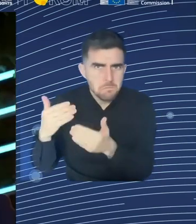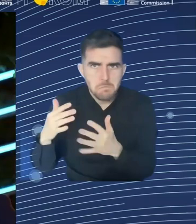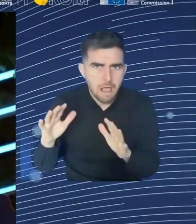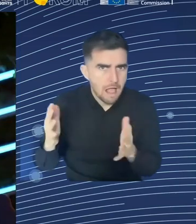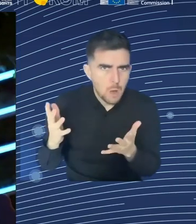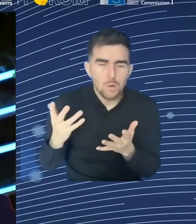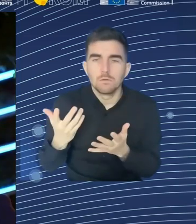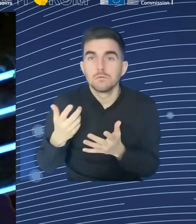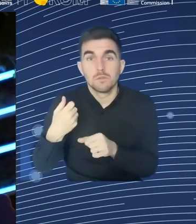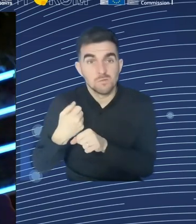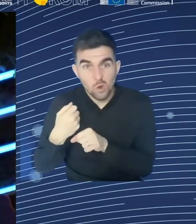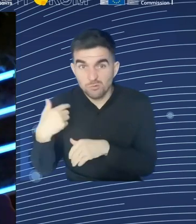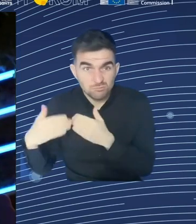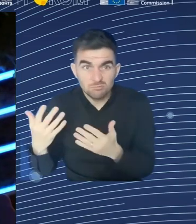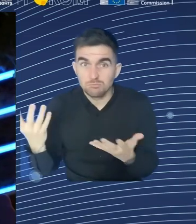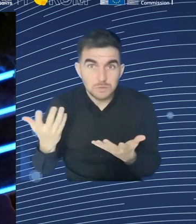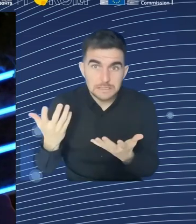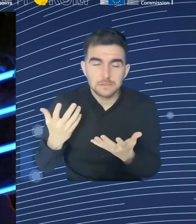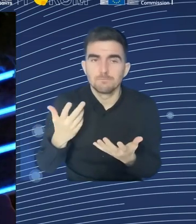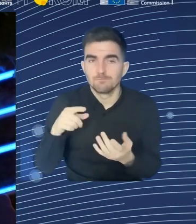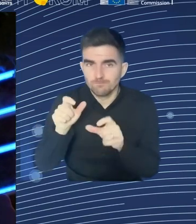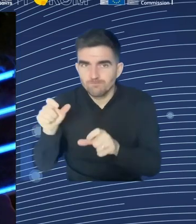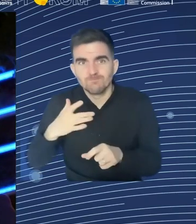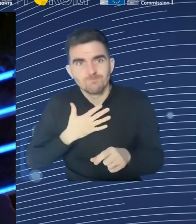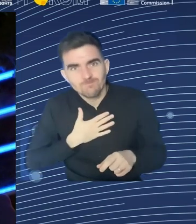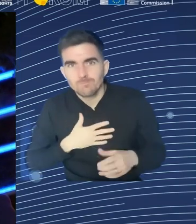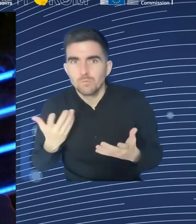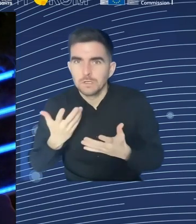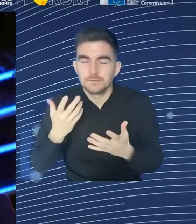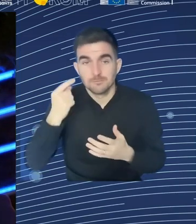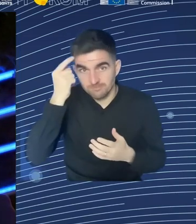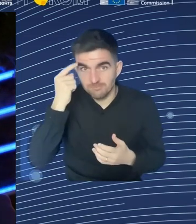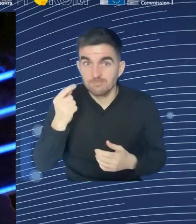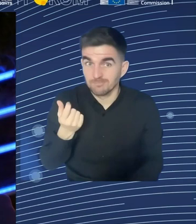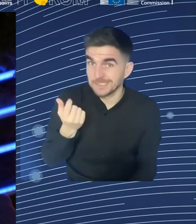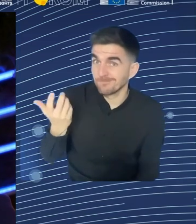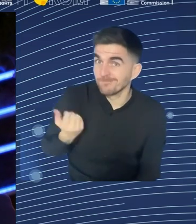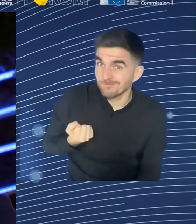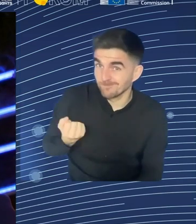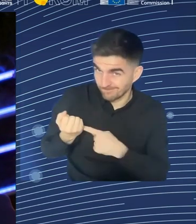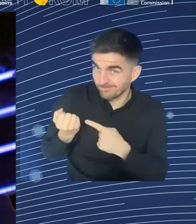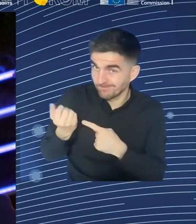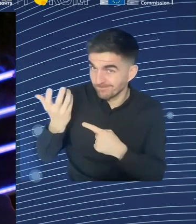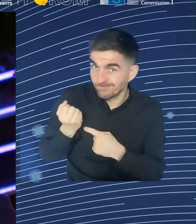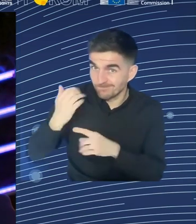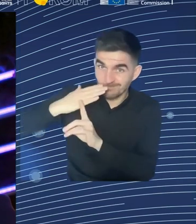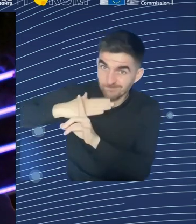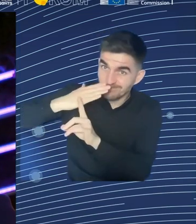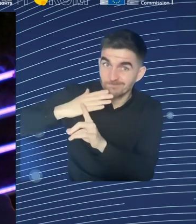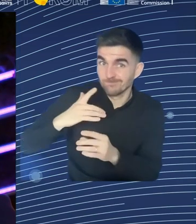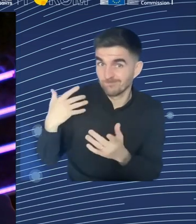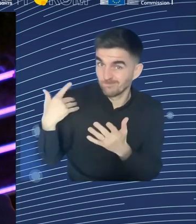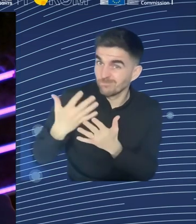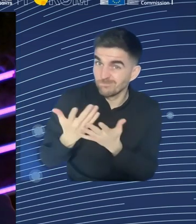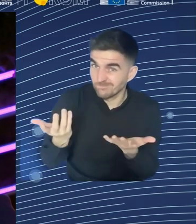So thanks as well for inviting us to be part of this discussion. My colleague, Stefan Grant, is our chief